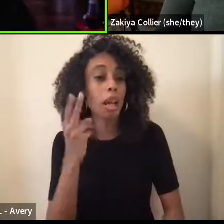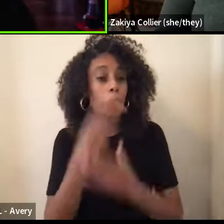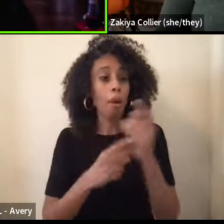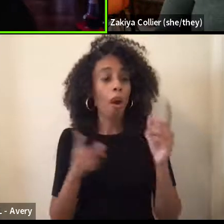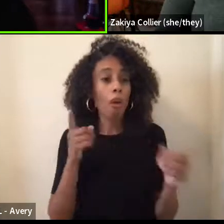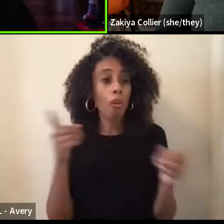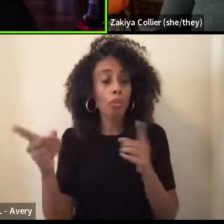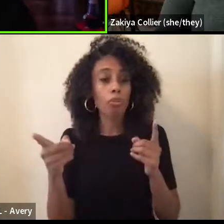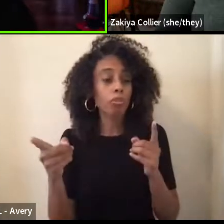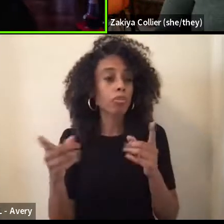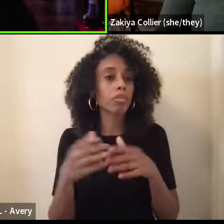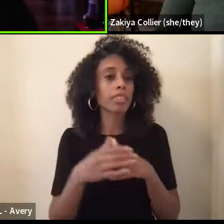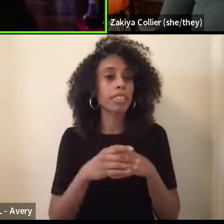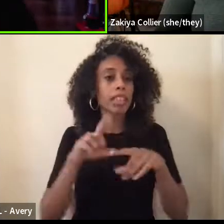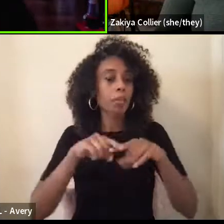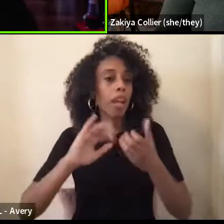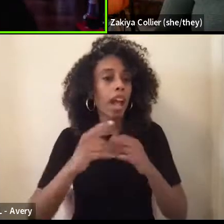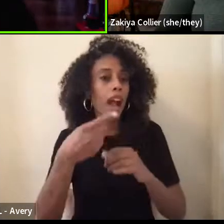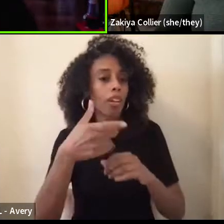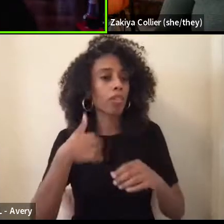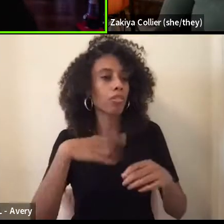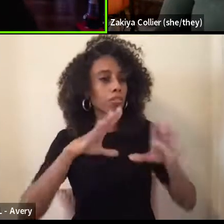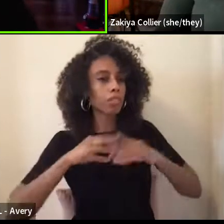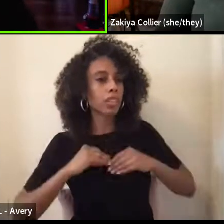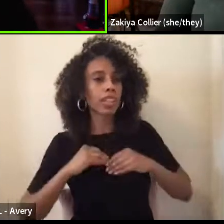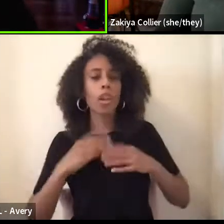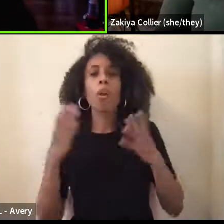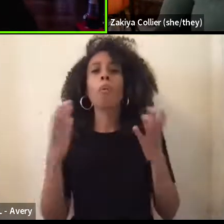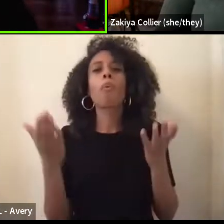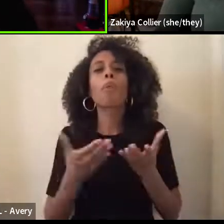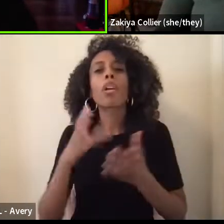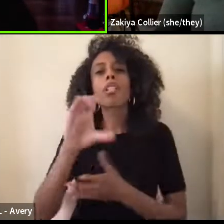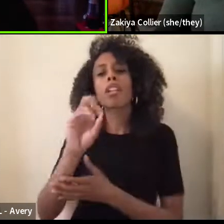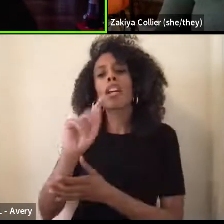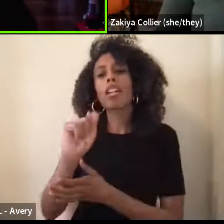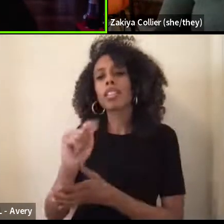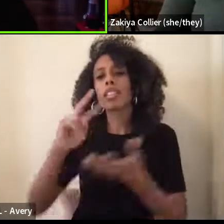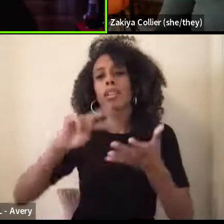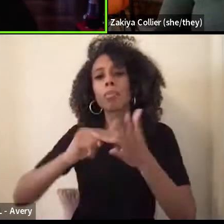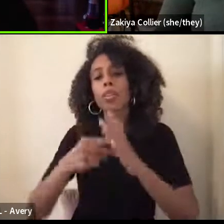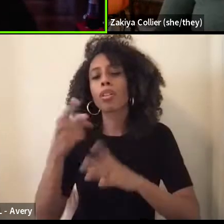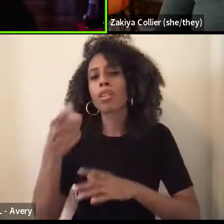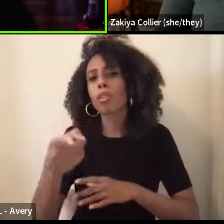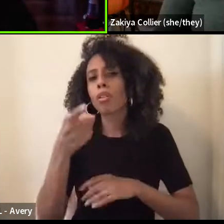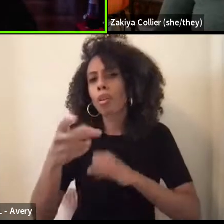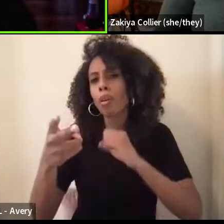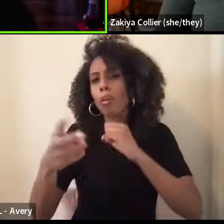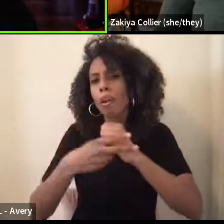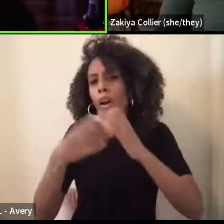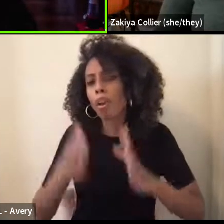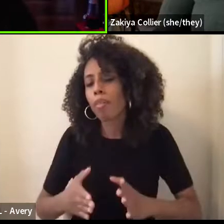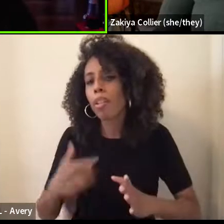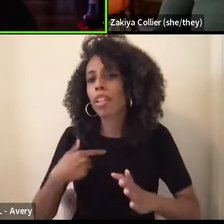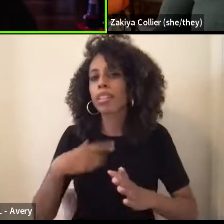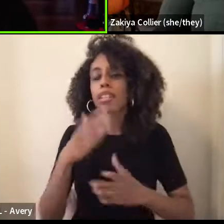you receive it. What does CRT mean to you as an archivist and as someone that does this type of work and